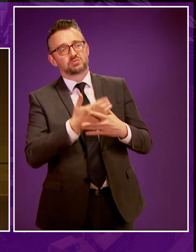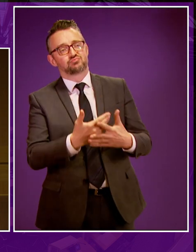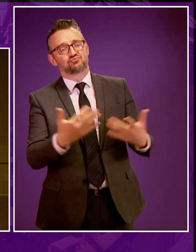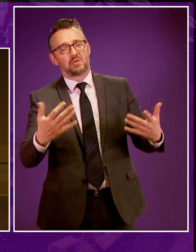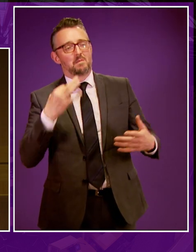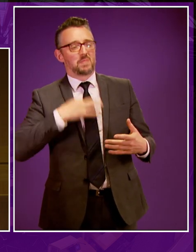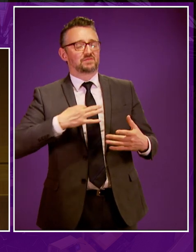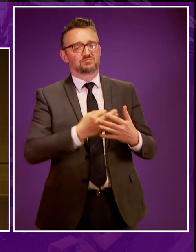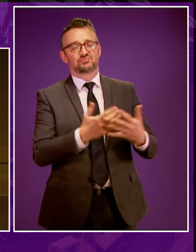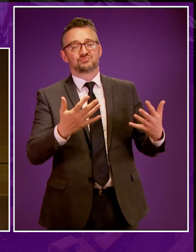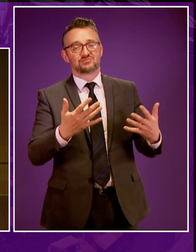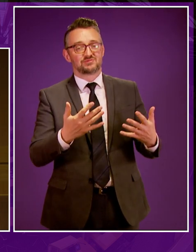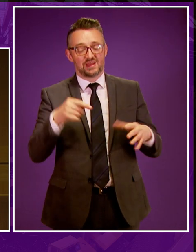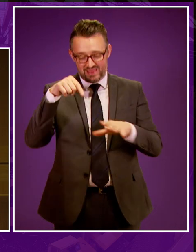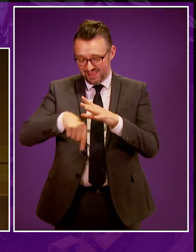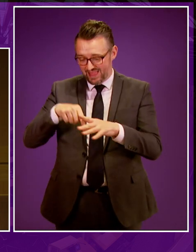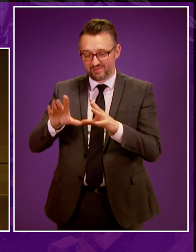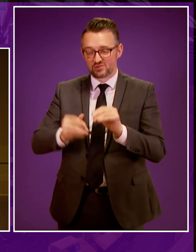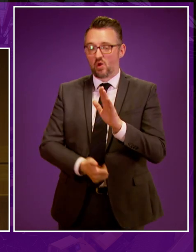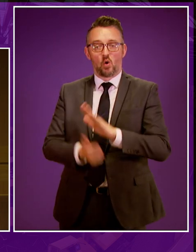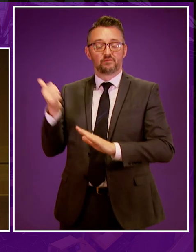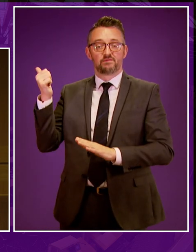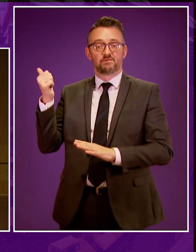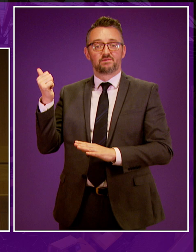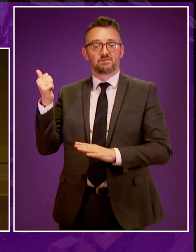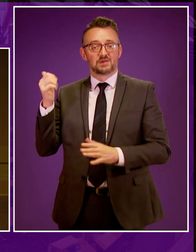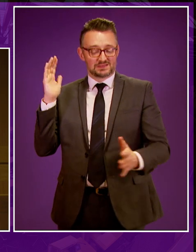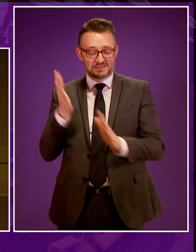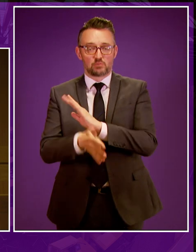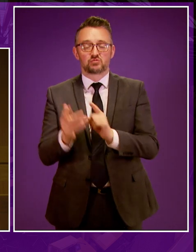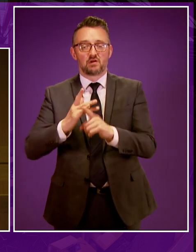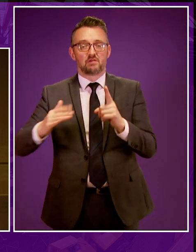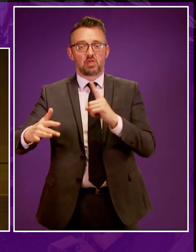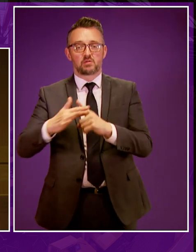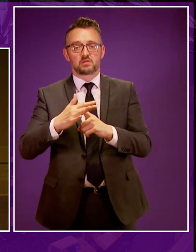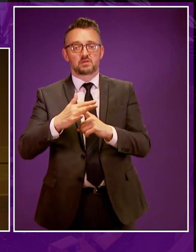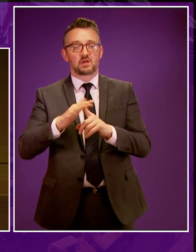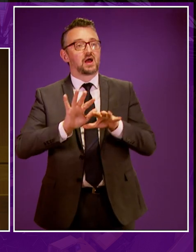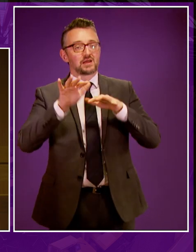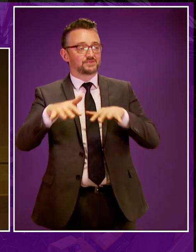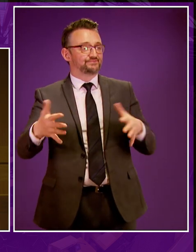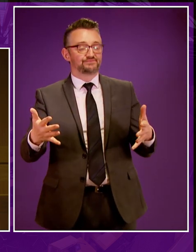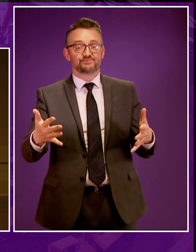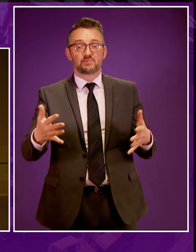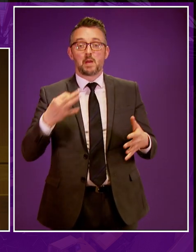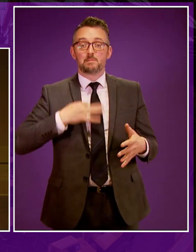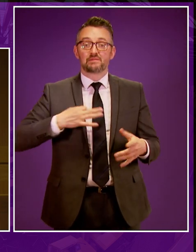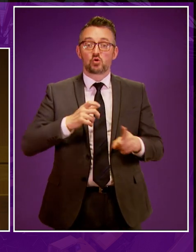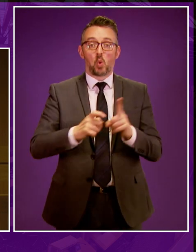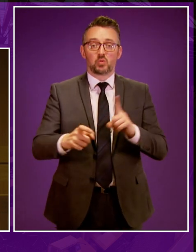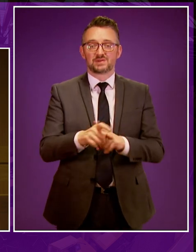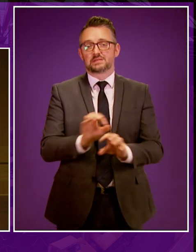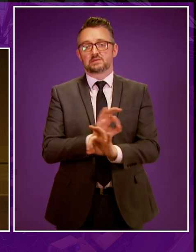and benefits, only to leave a legacy of environmental damage, degraded countryside and little, if any, community